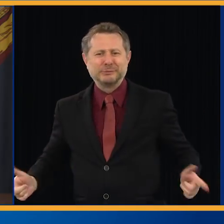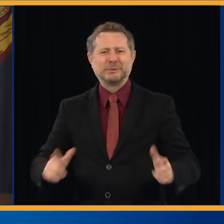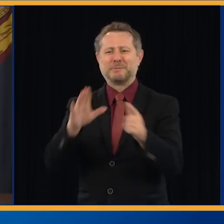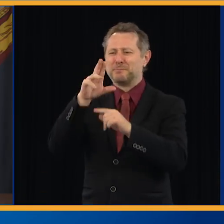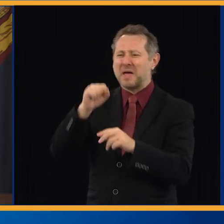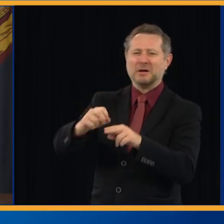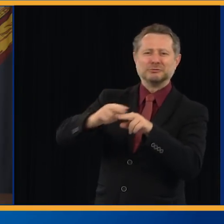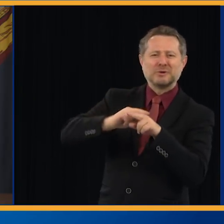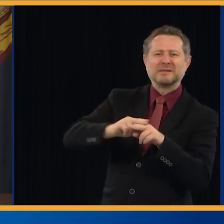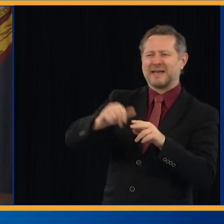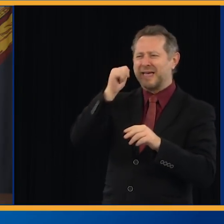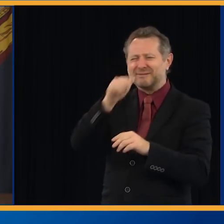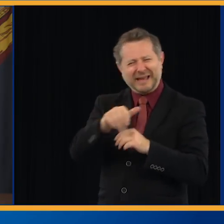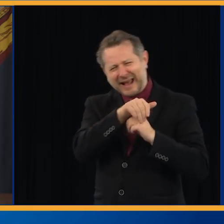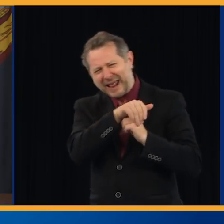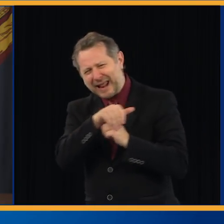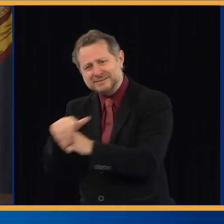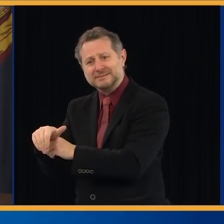than ever before.